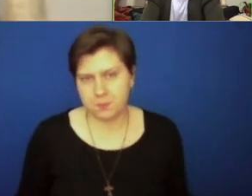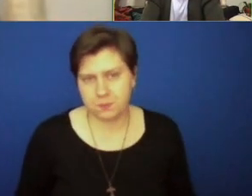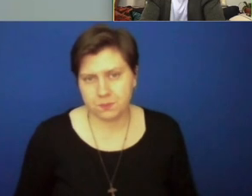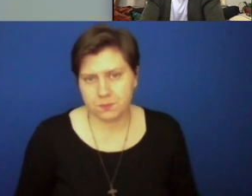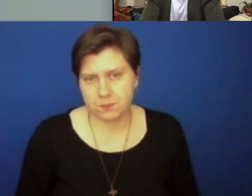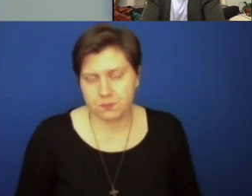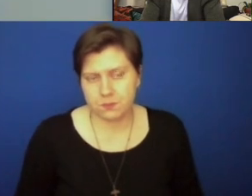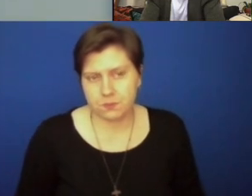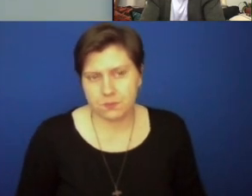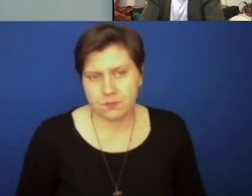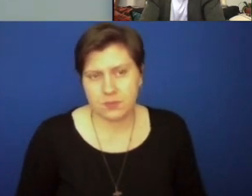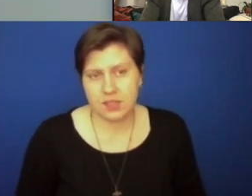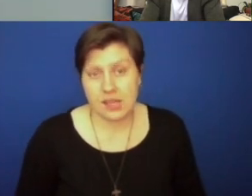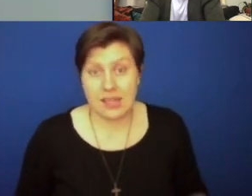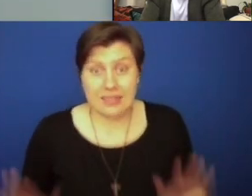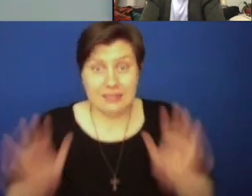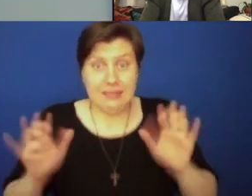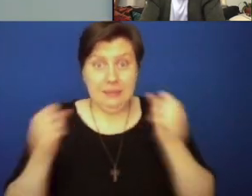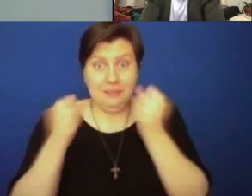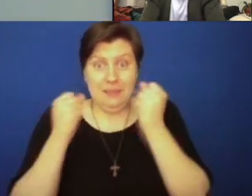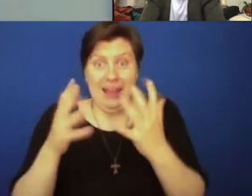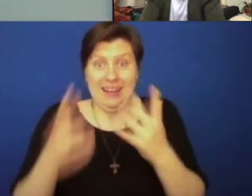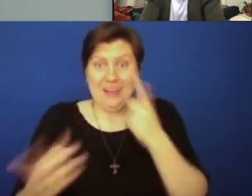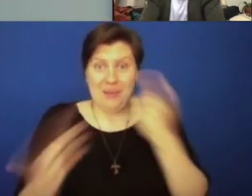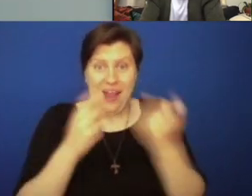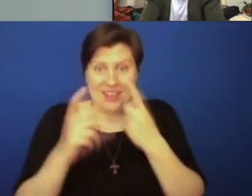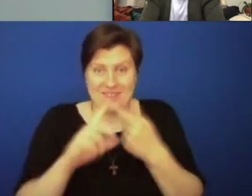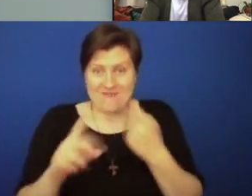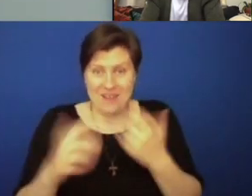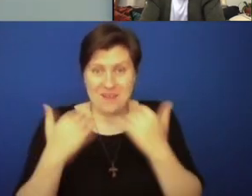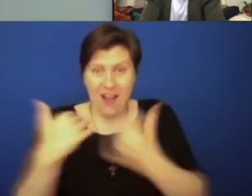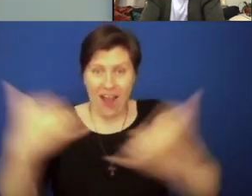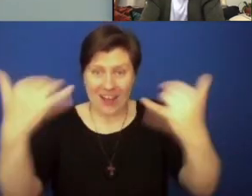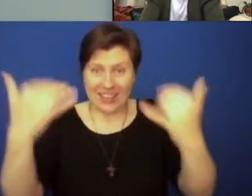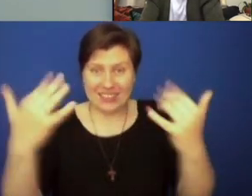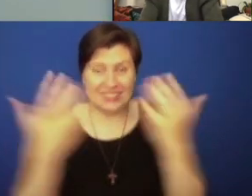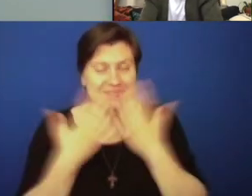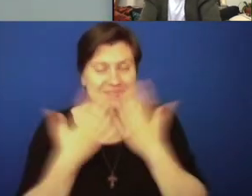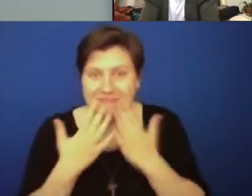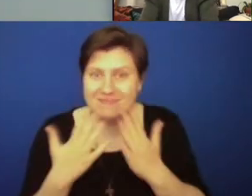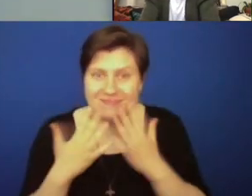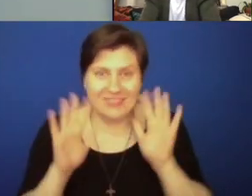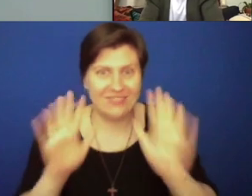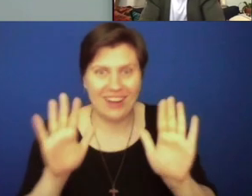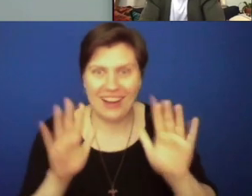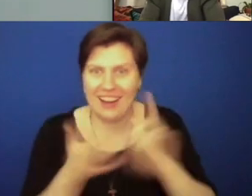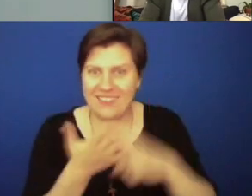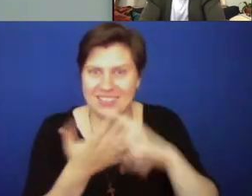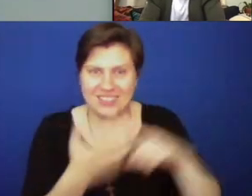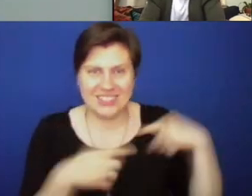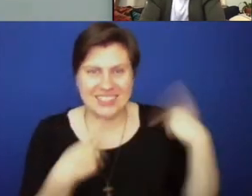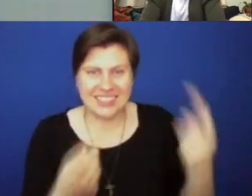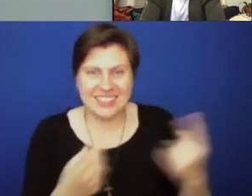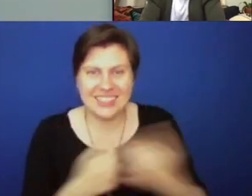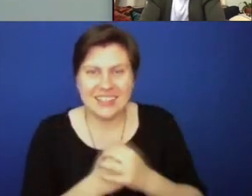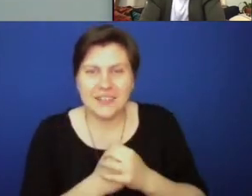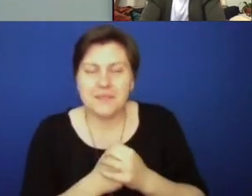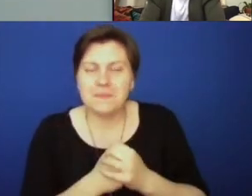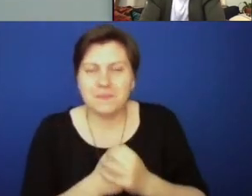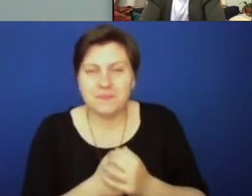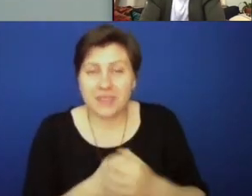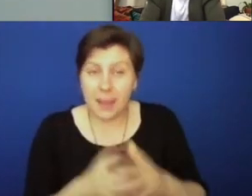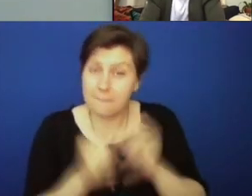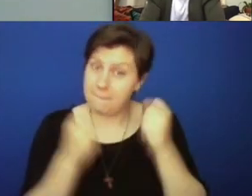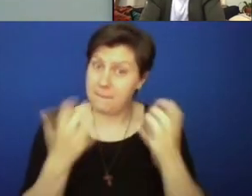Thank you. We have a ton of questions coming in from the audience. I think this has just been an excellent conversation thus far. But I really like that a lot of the